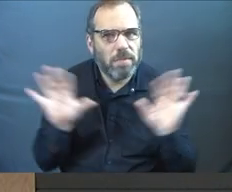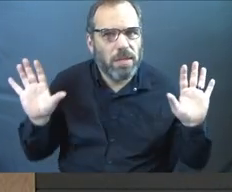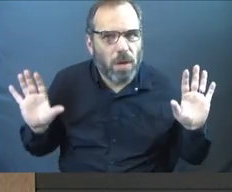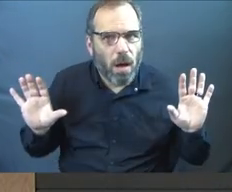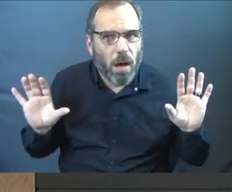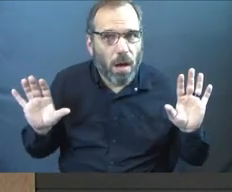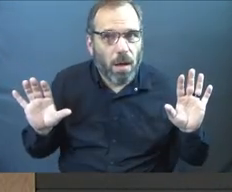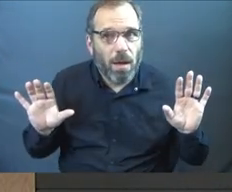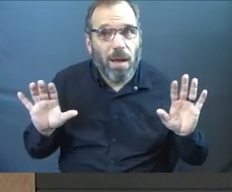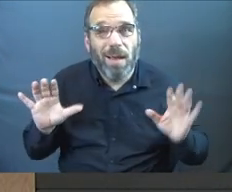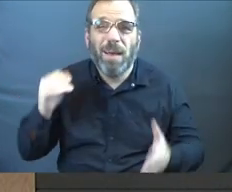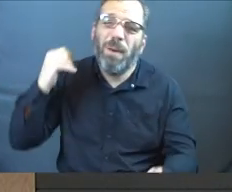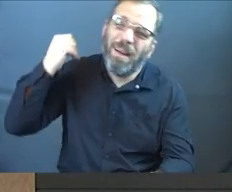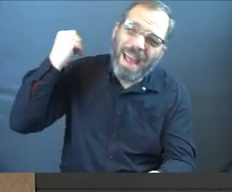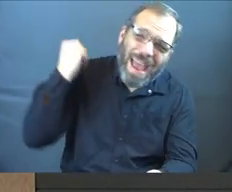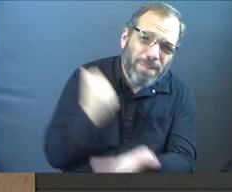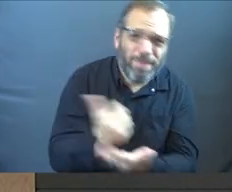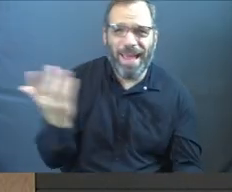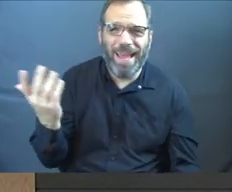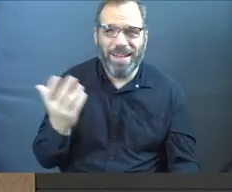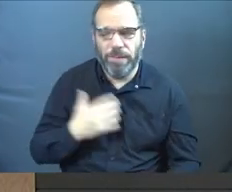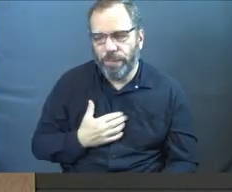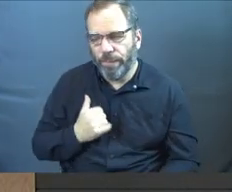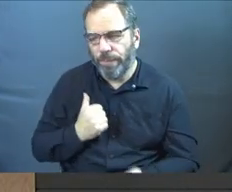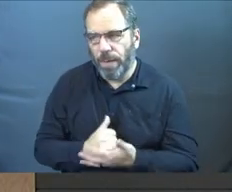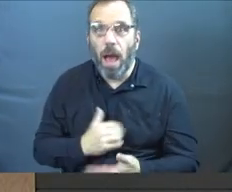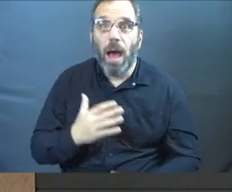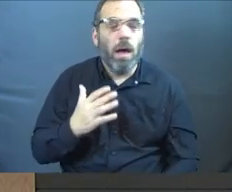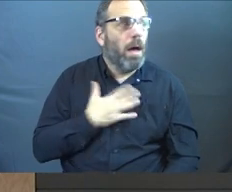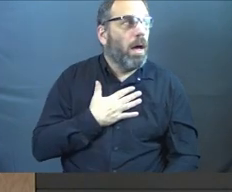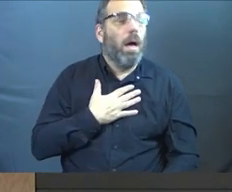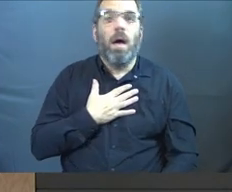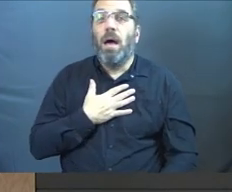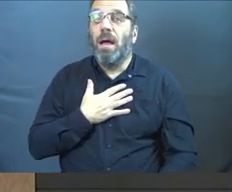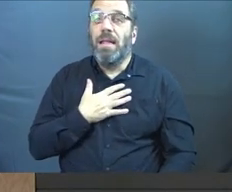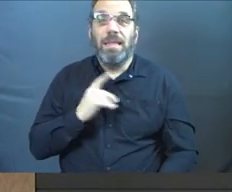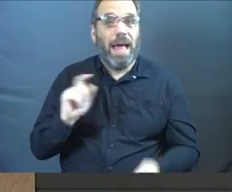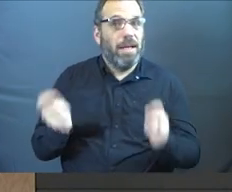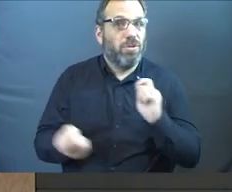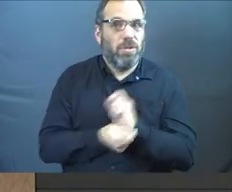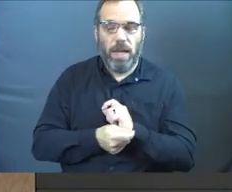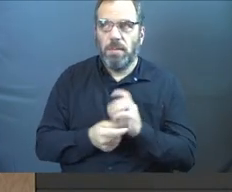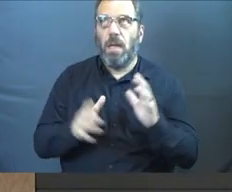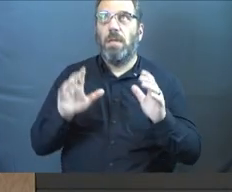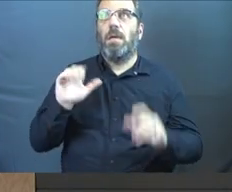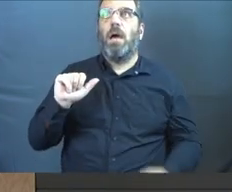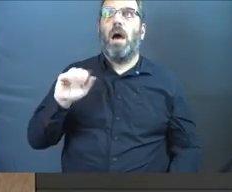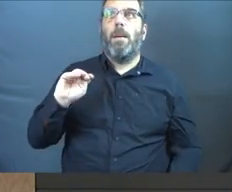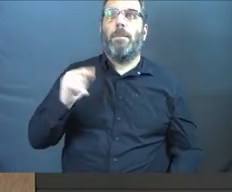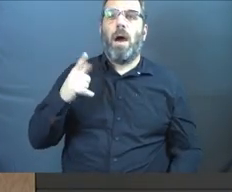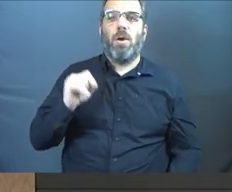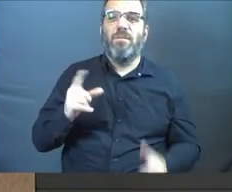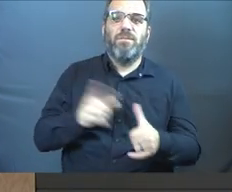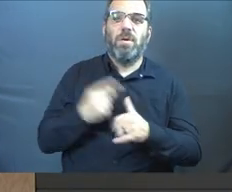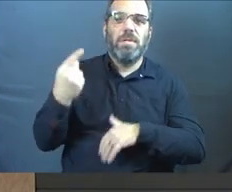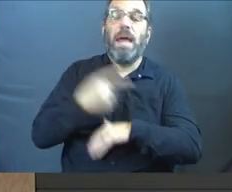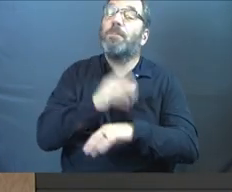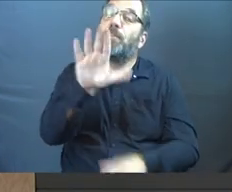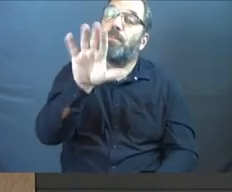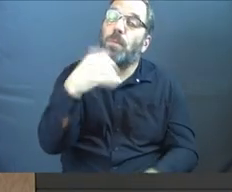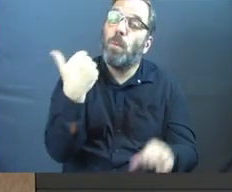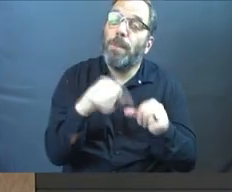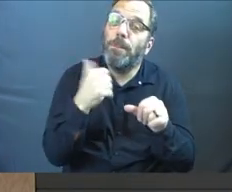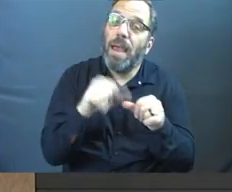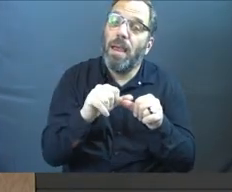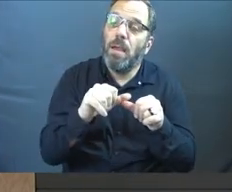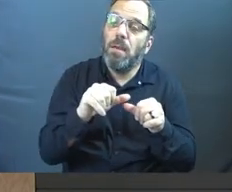Can I get a better amen second service? Because my goodness, that changes us. The Imago Dei. It said, last week